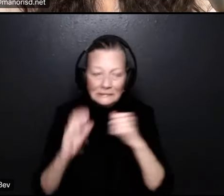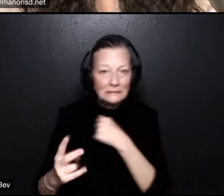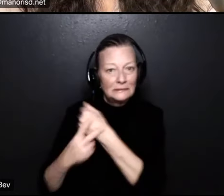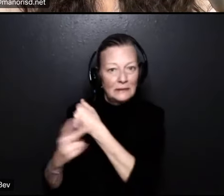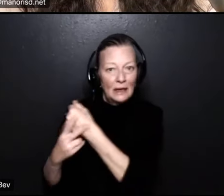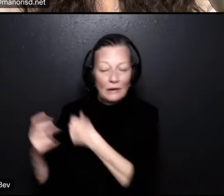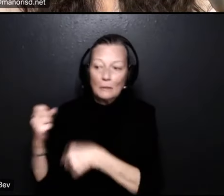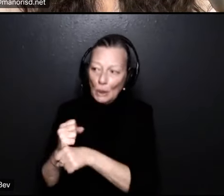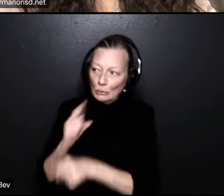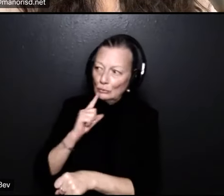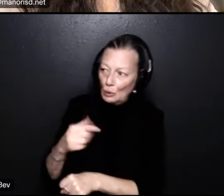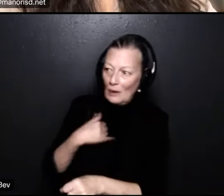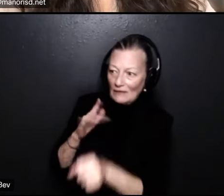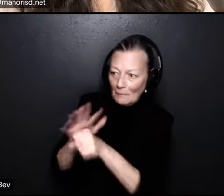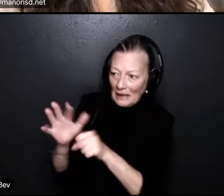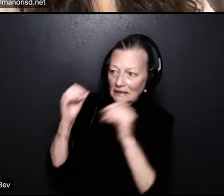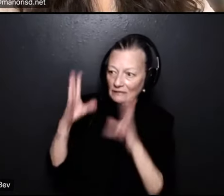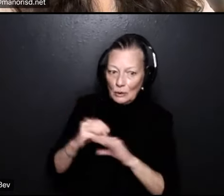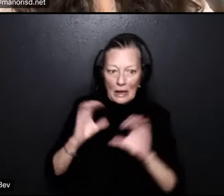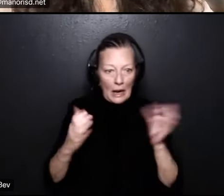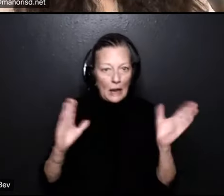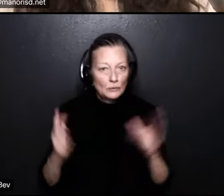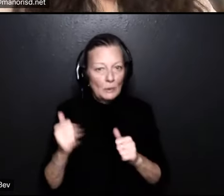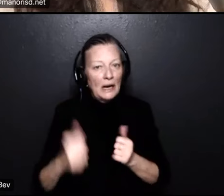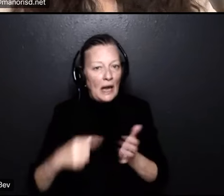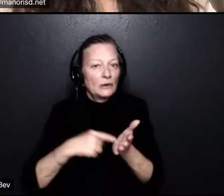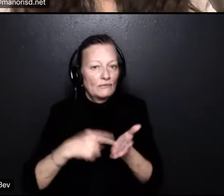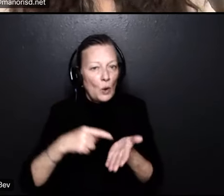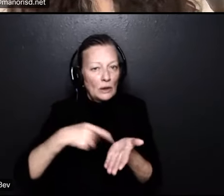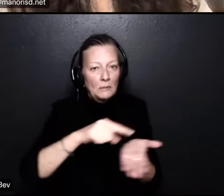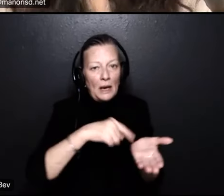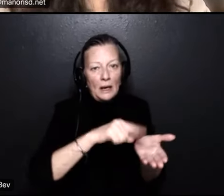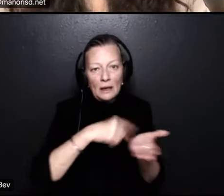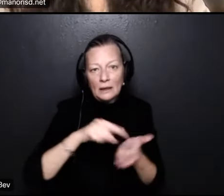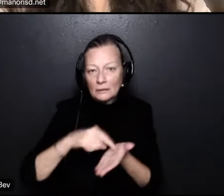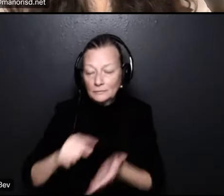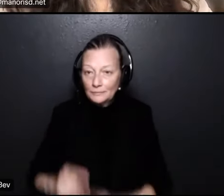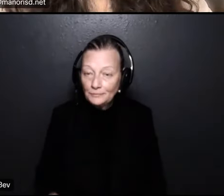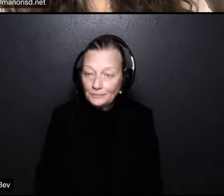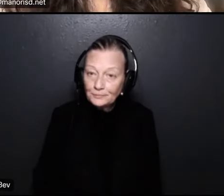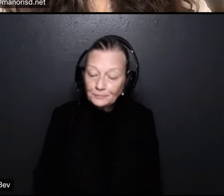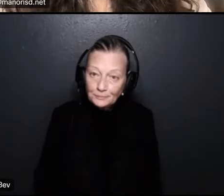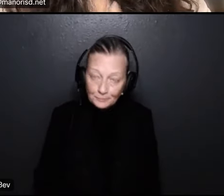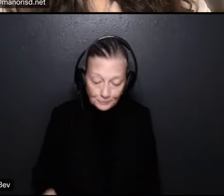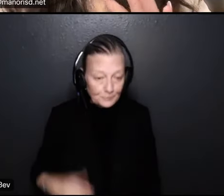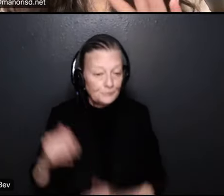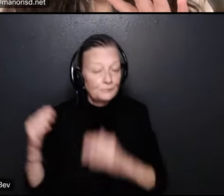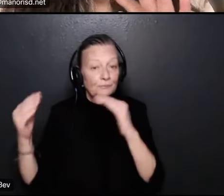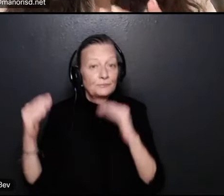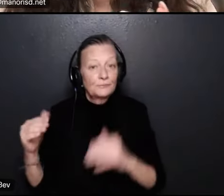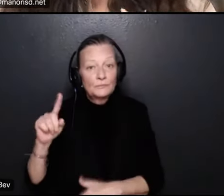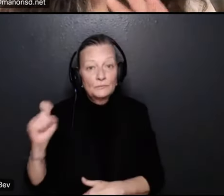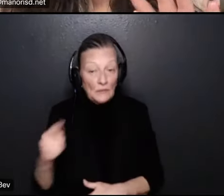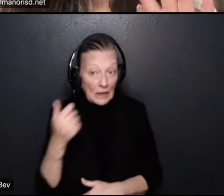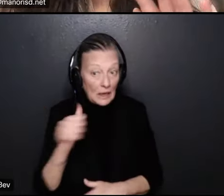enough teachers in the classroom and we can afford these compensation plans um and our next question is there any